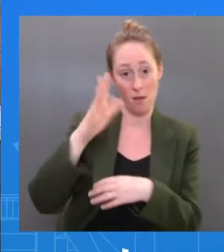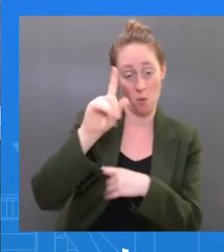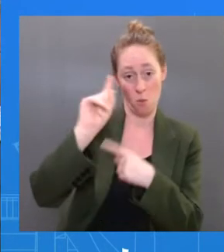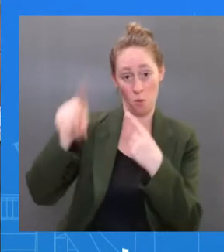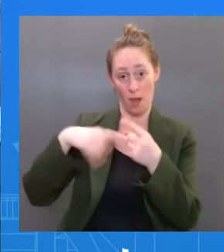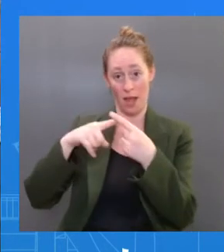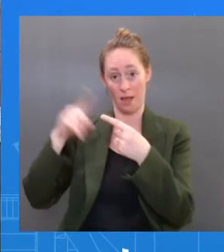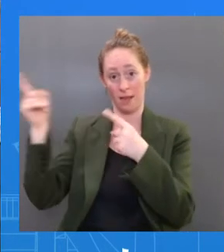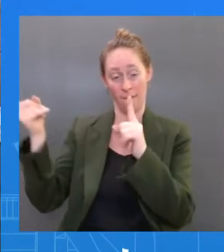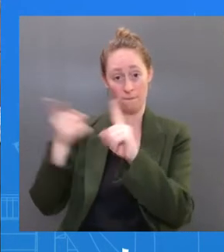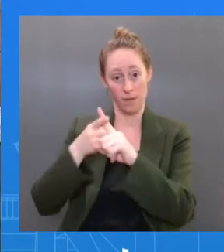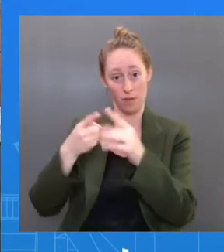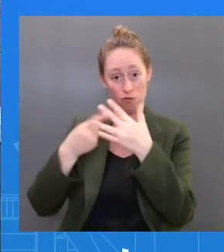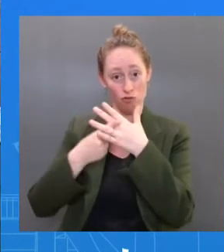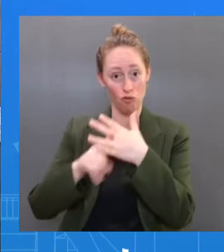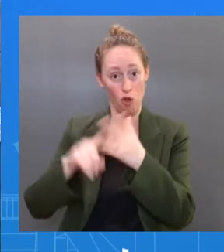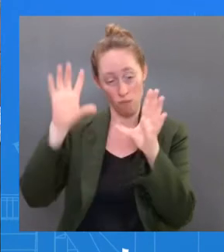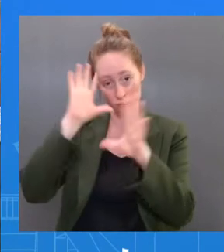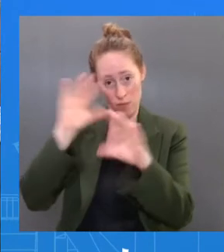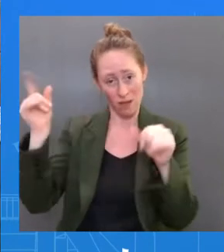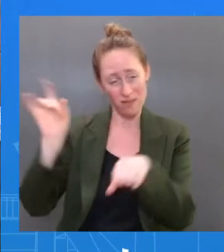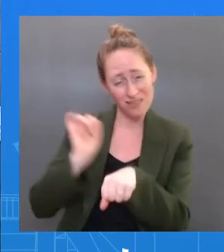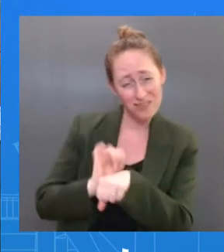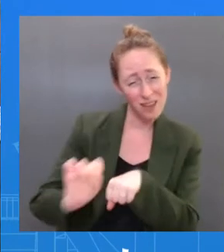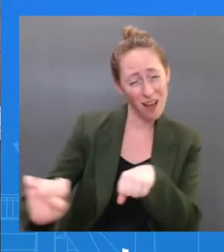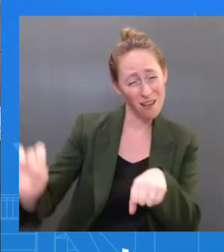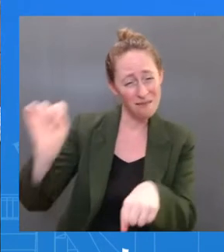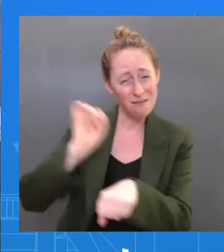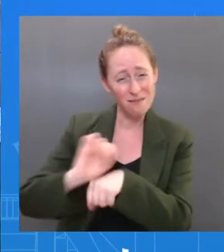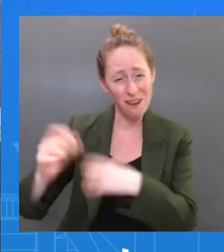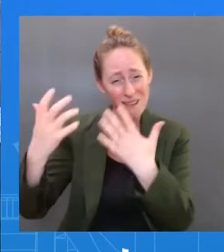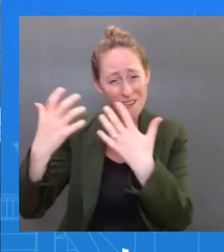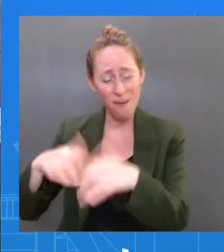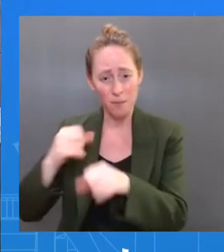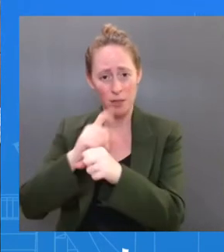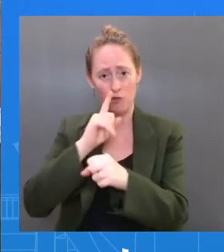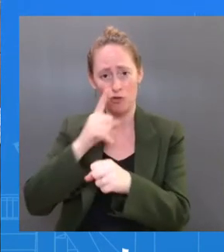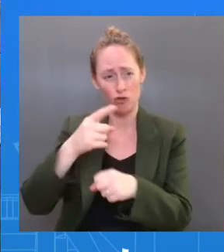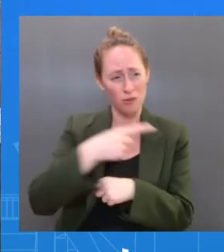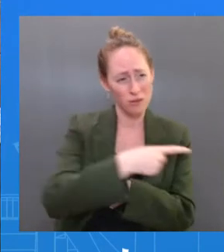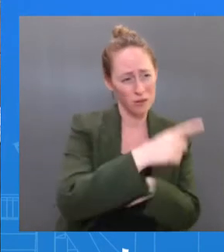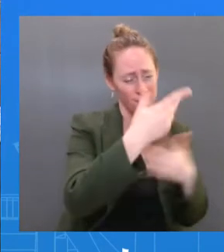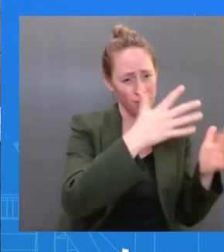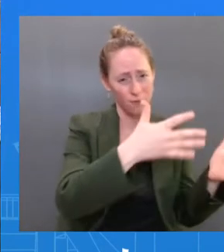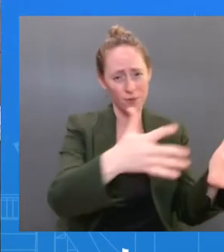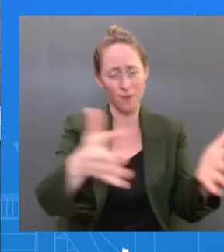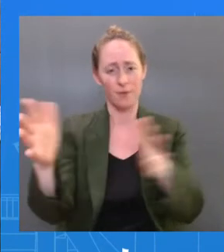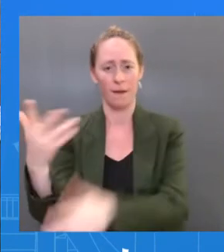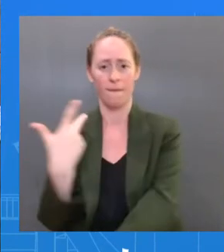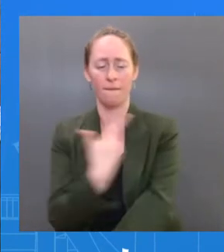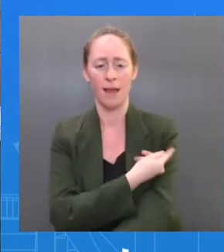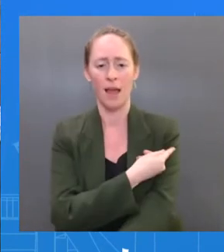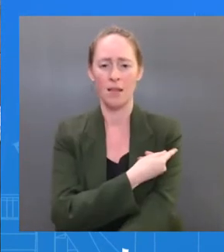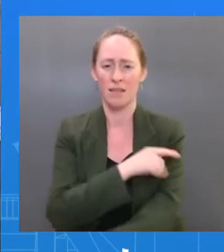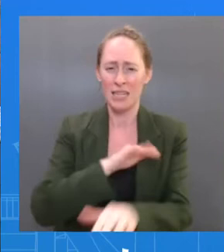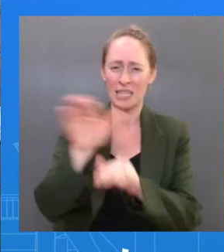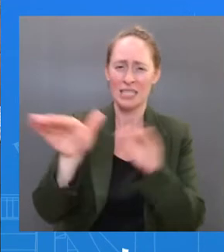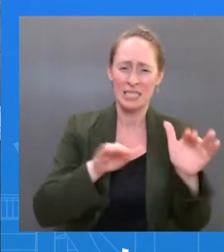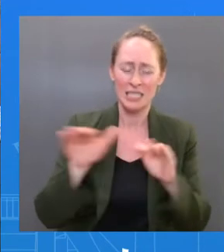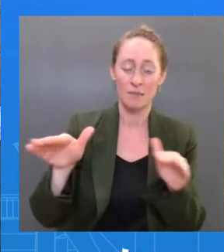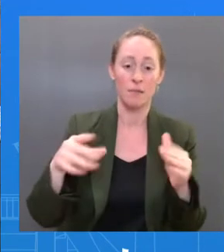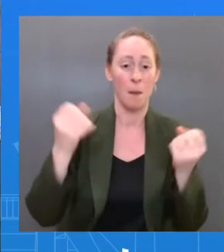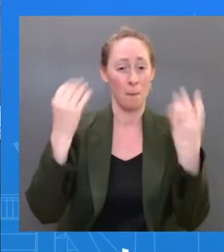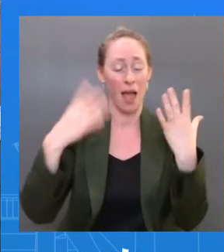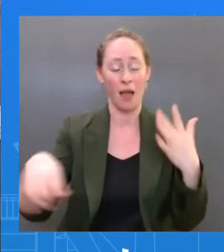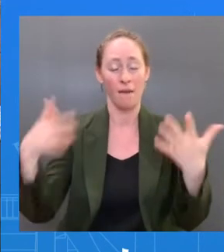vaccinated. More than 100 million people in this country have been boosted. That's because we have a comprehensive plan to make sure